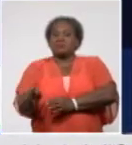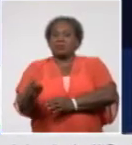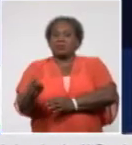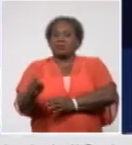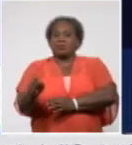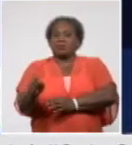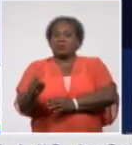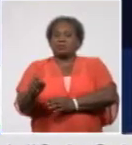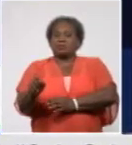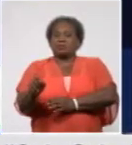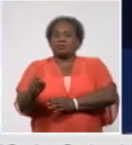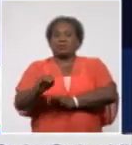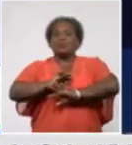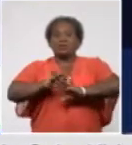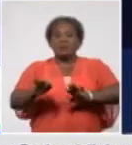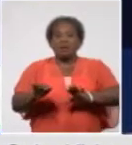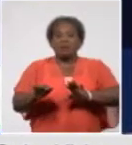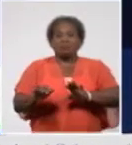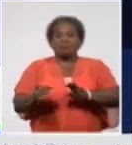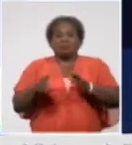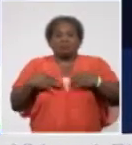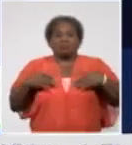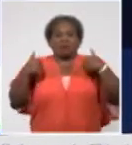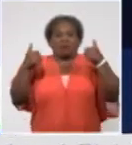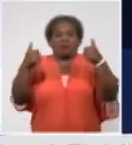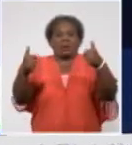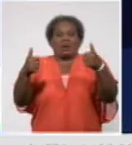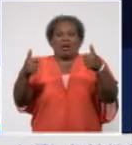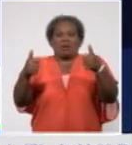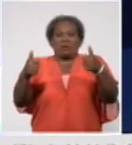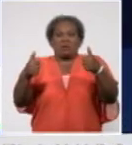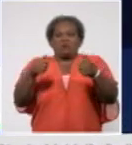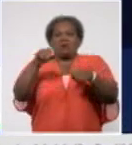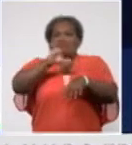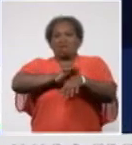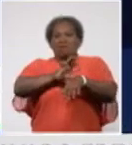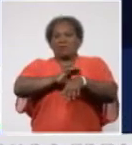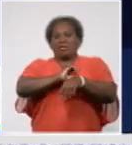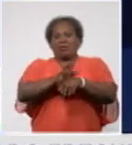Artemisa, Matanzas, Camagüey and Santiago de Cuba.